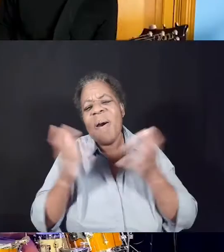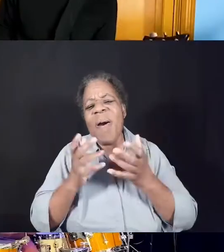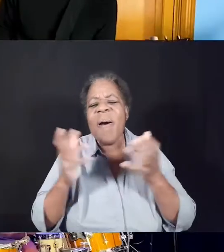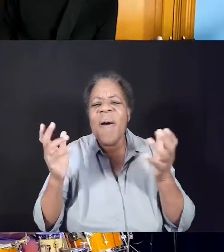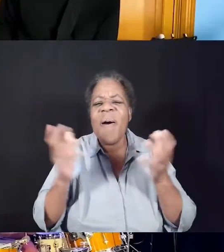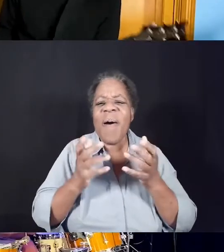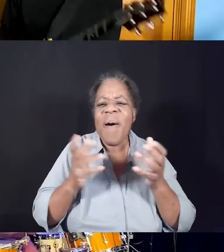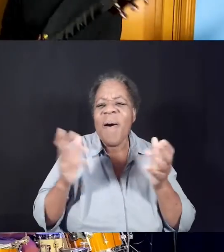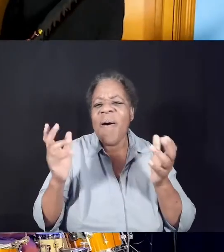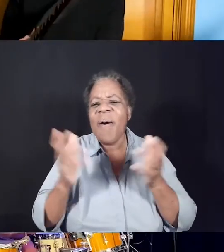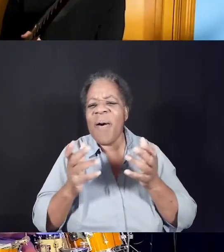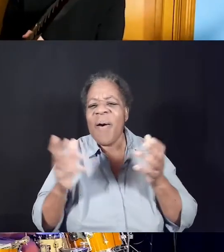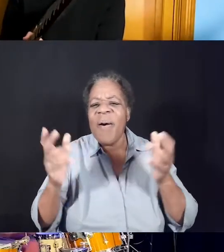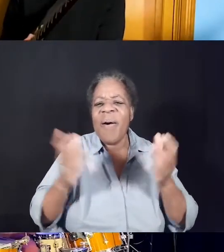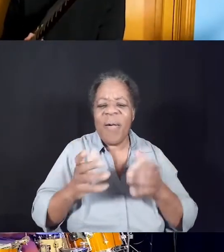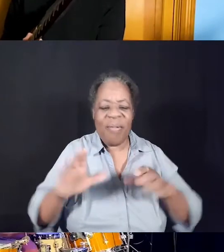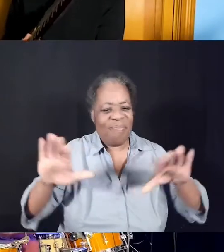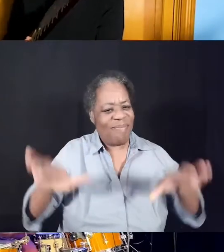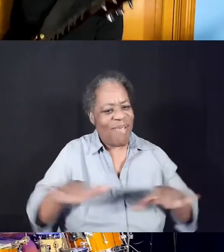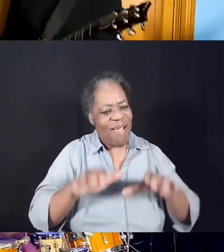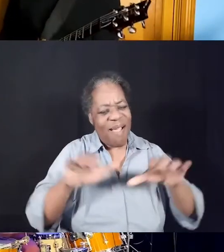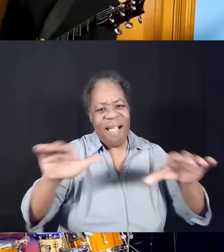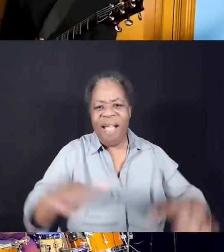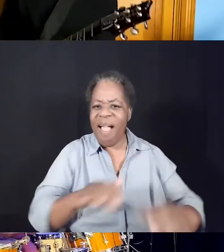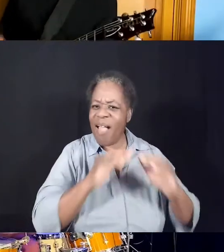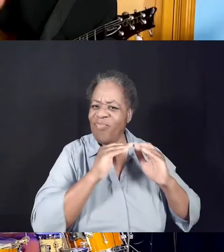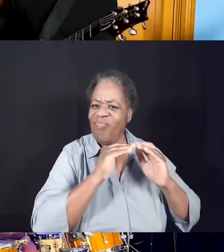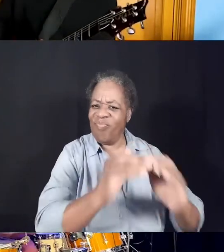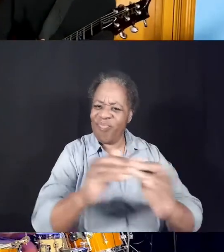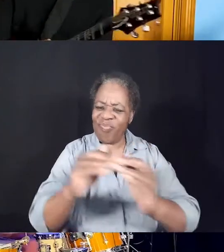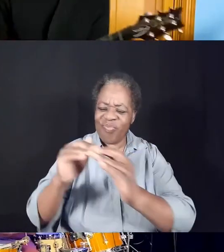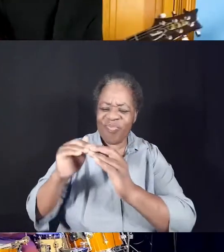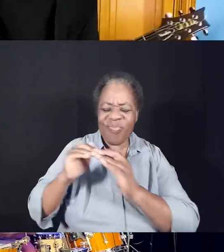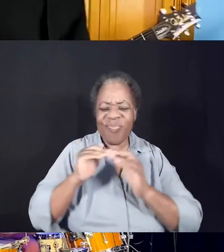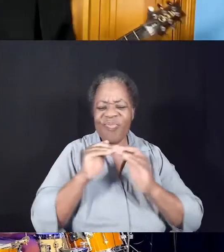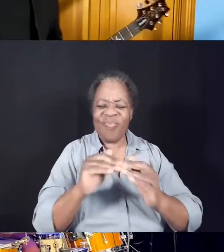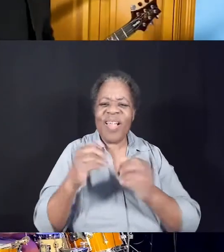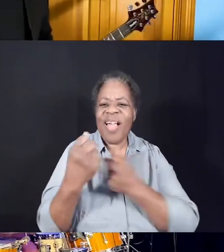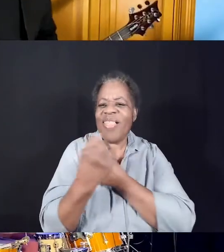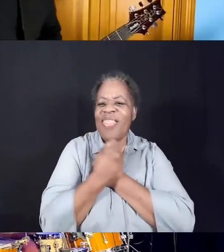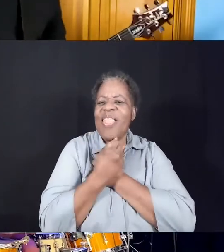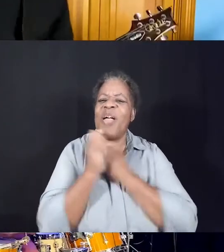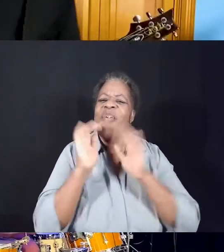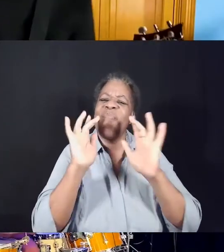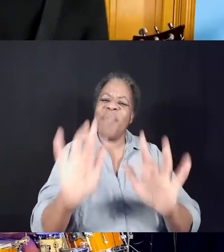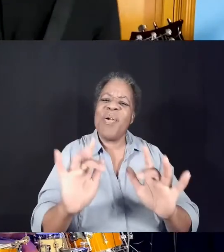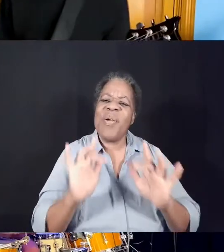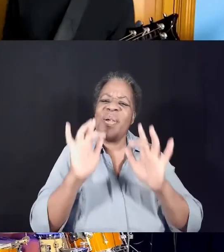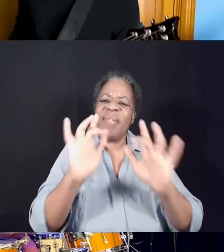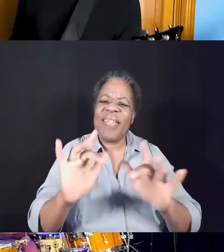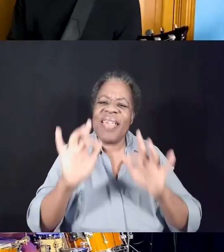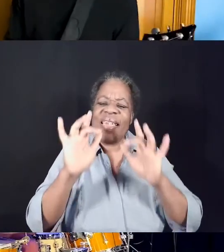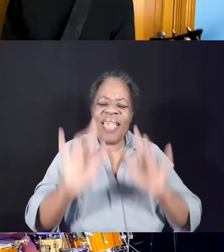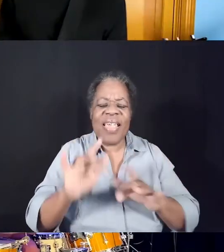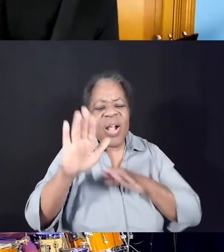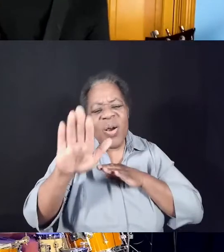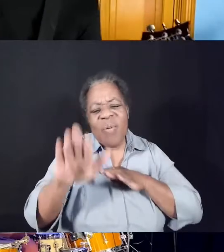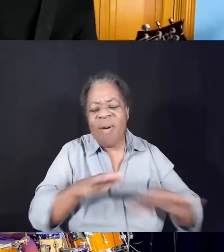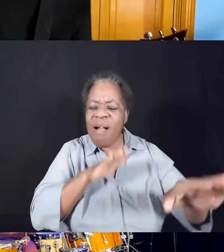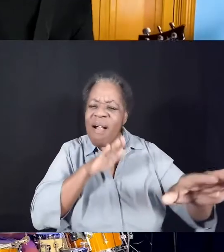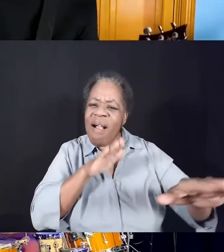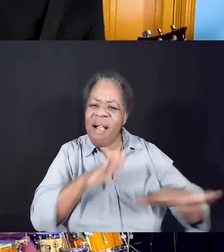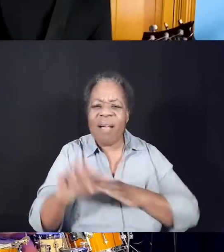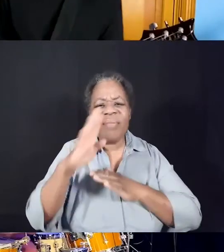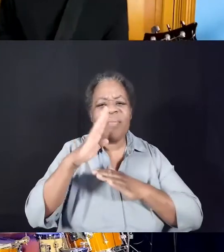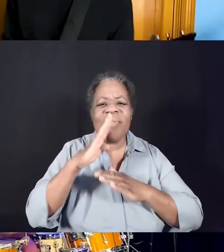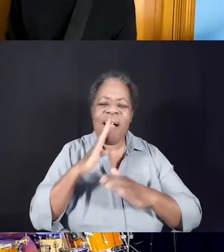Faith, just like a love mercy, walk humbly with